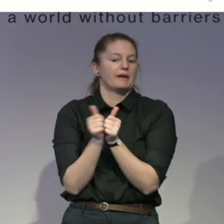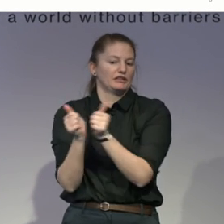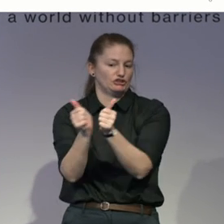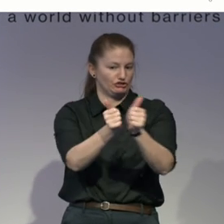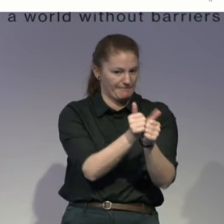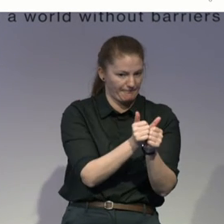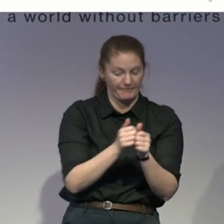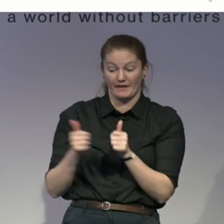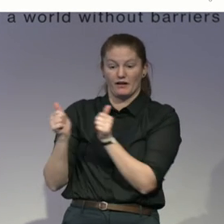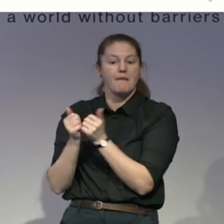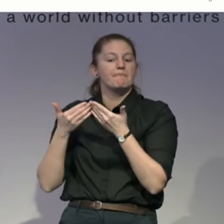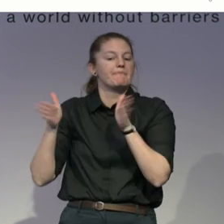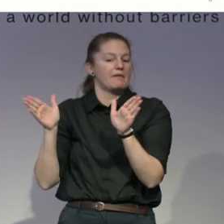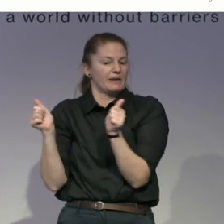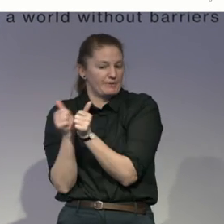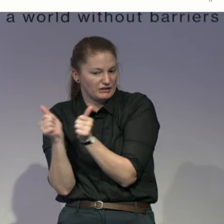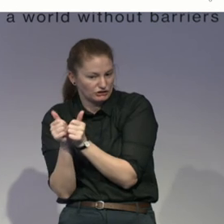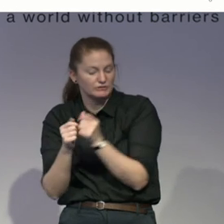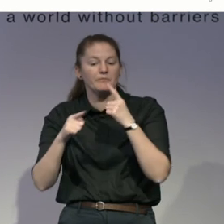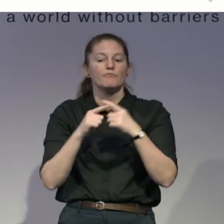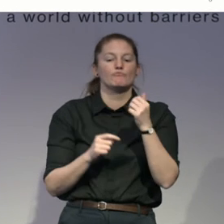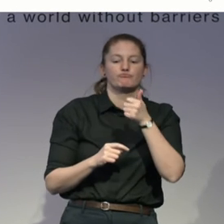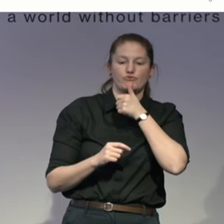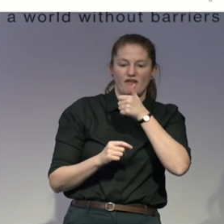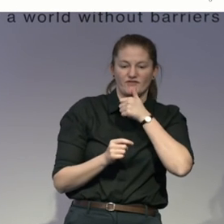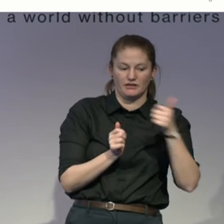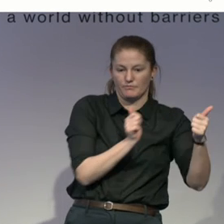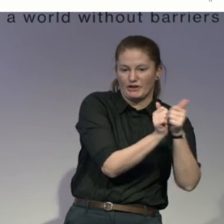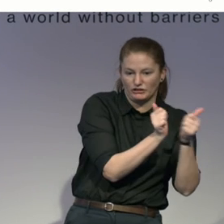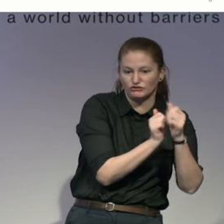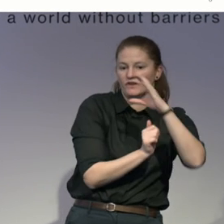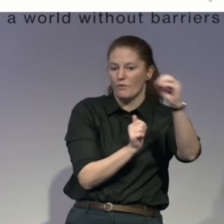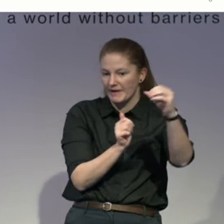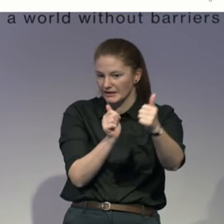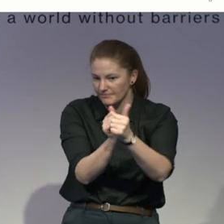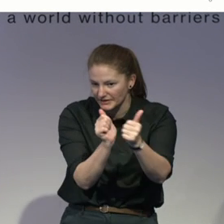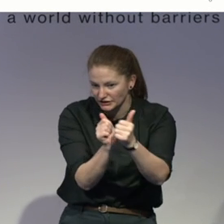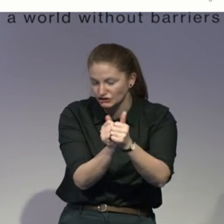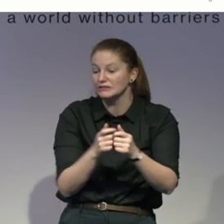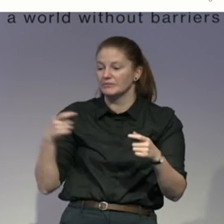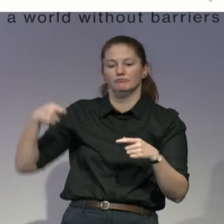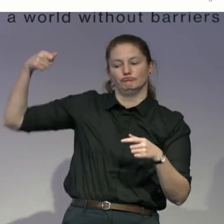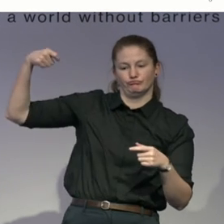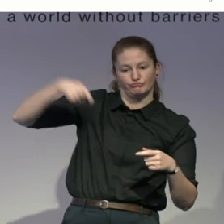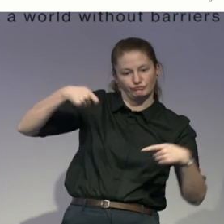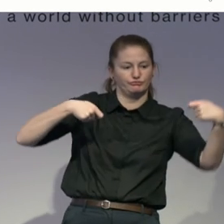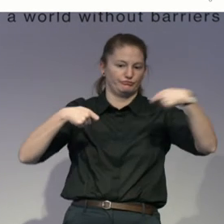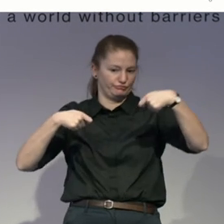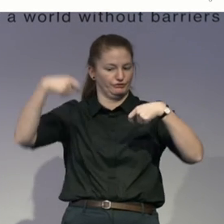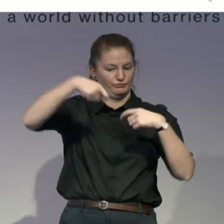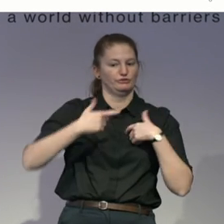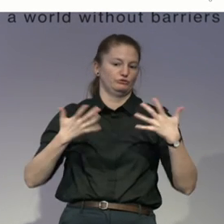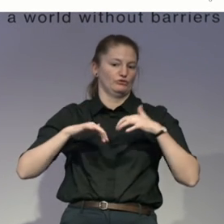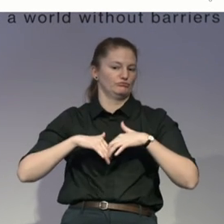we are also open to funding from the private sectors to help to operationalise the place. So as a result, we are not a revenue generating